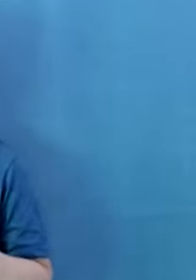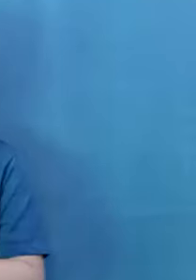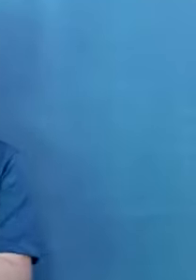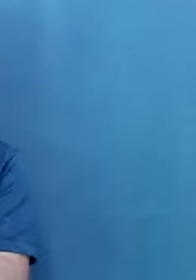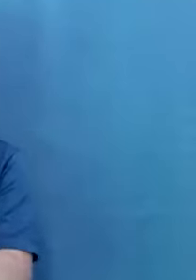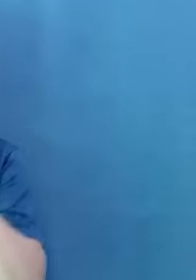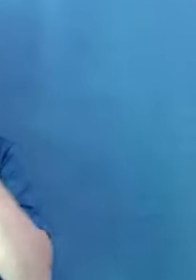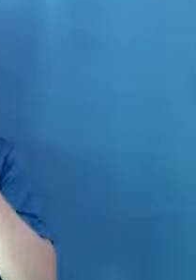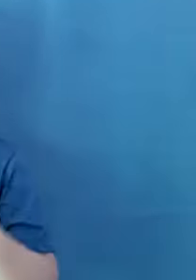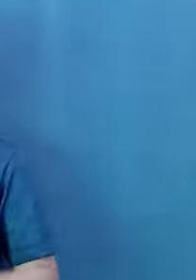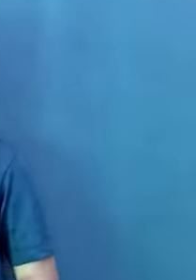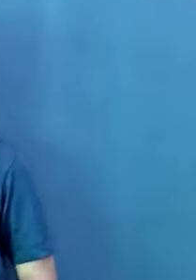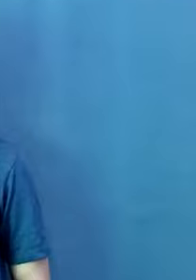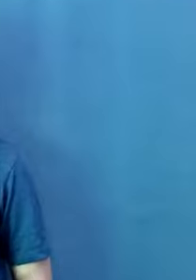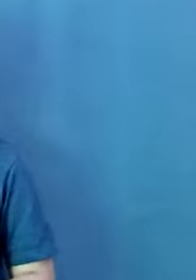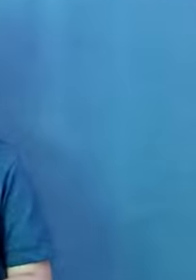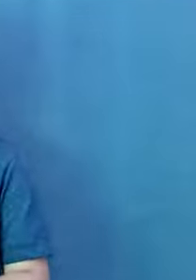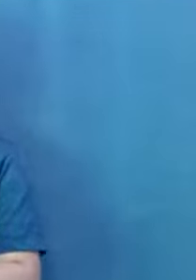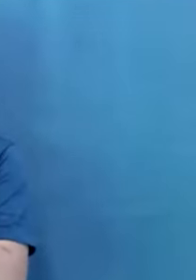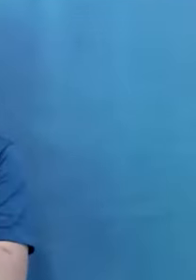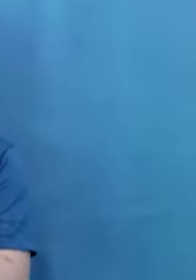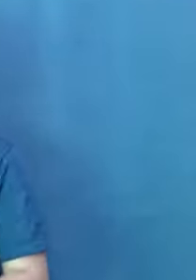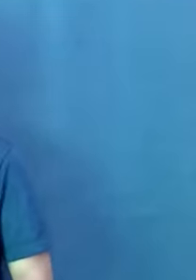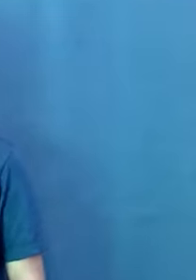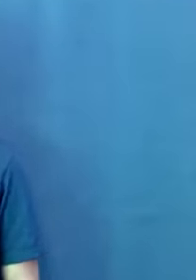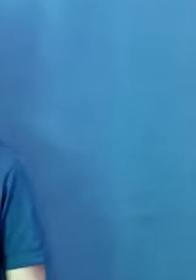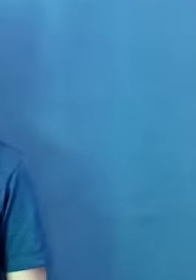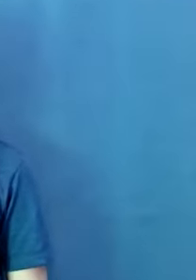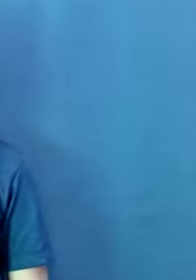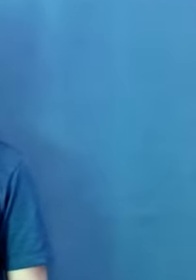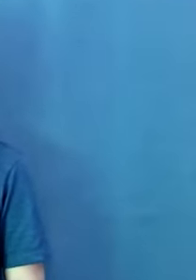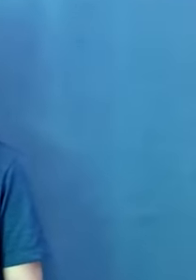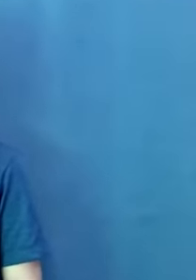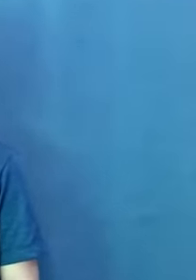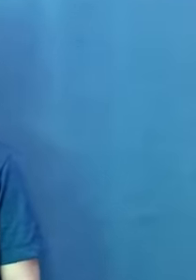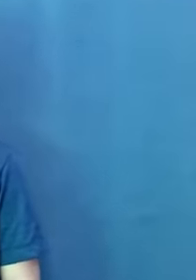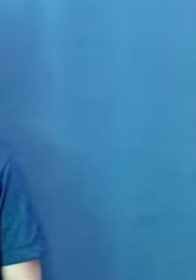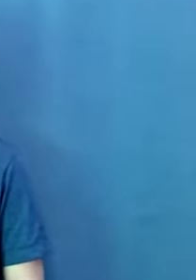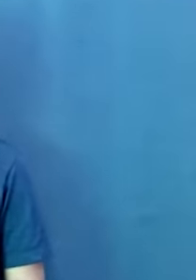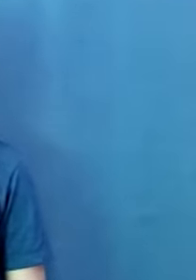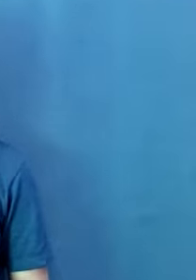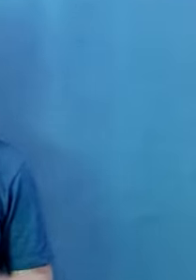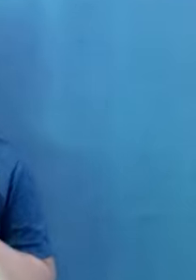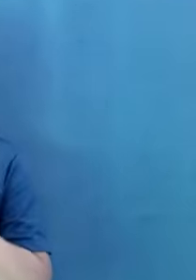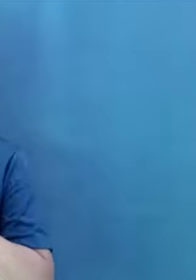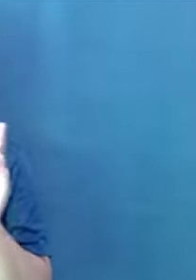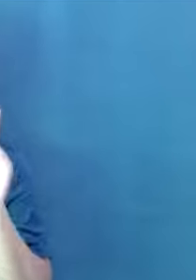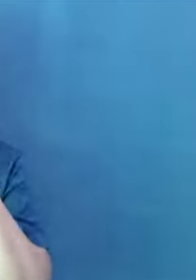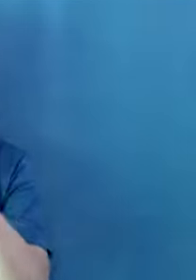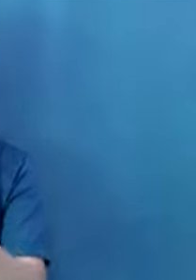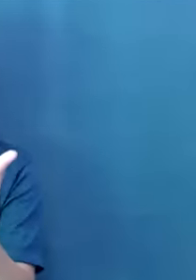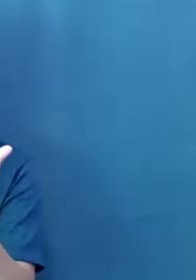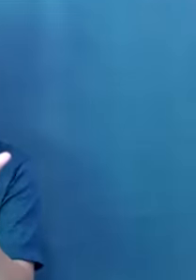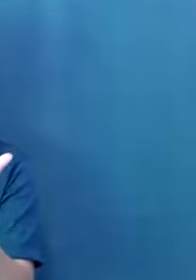disability. I'm always wondering why I'm always impatient when it comes to visiting or reading through